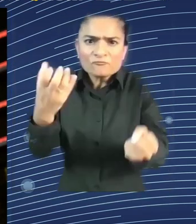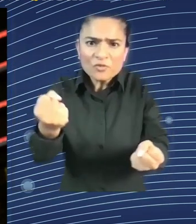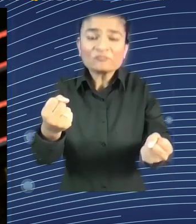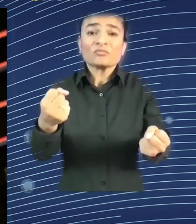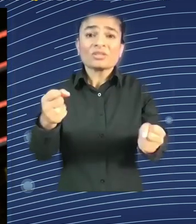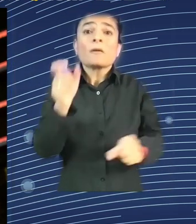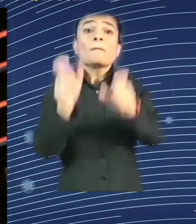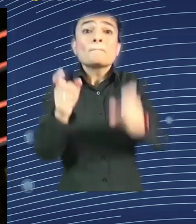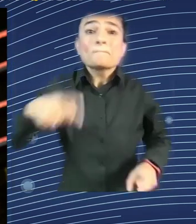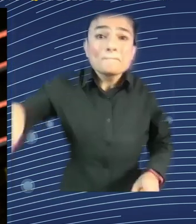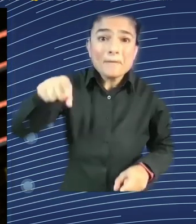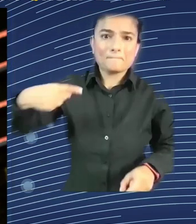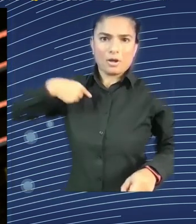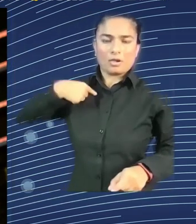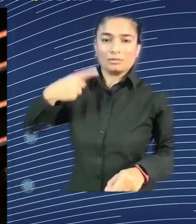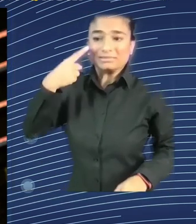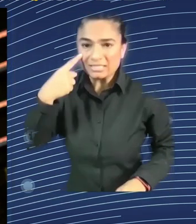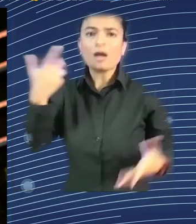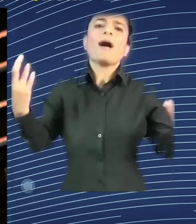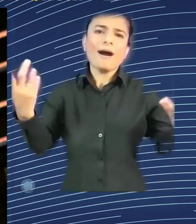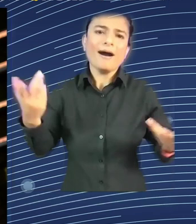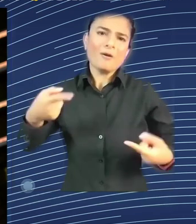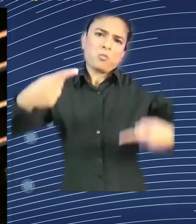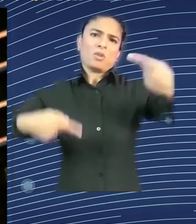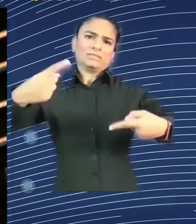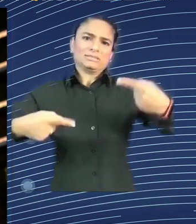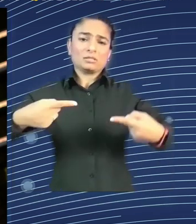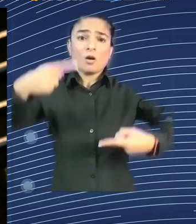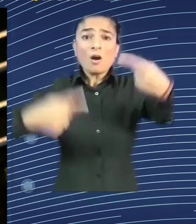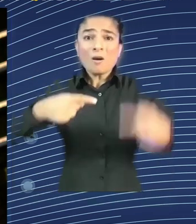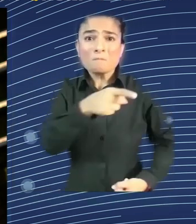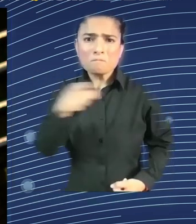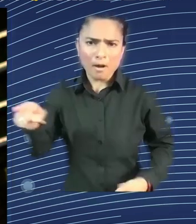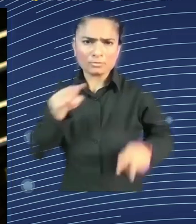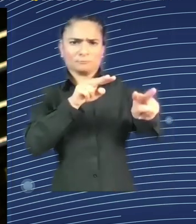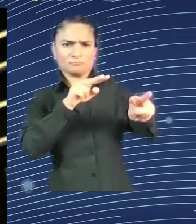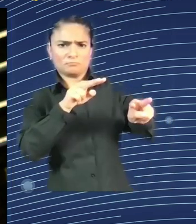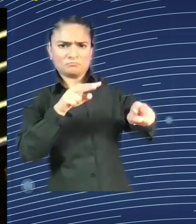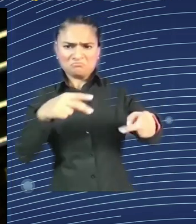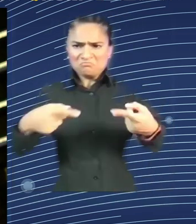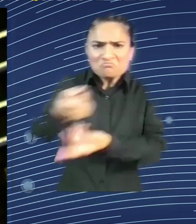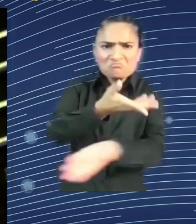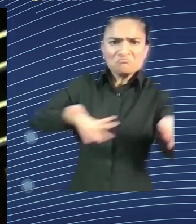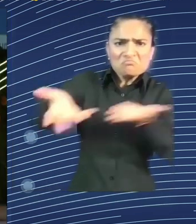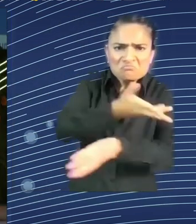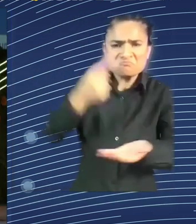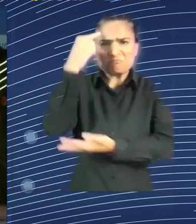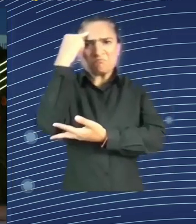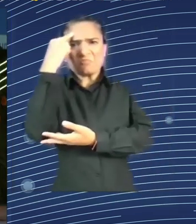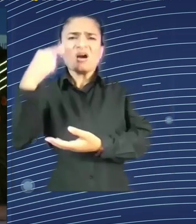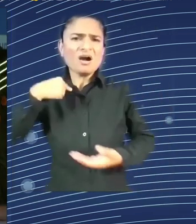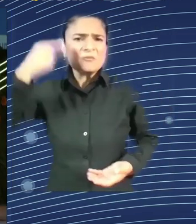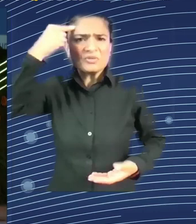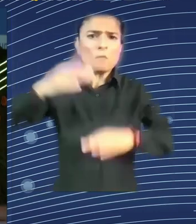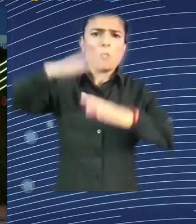blamed on bureaucracy that we're not moving very fast. But when it comes to the AI Act, when it comes to the platform work directive, it's the intense big